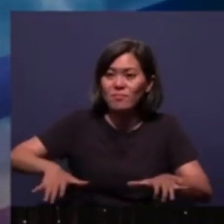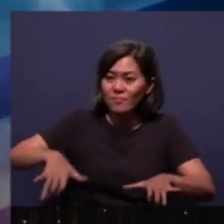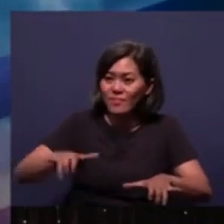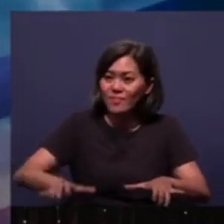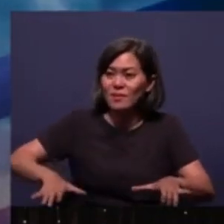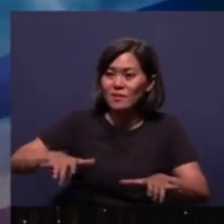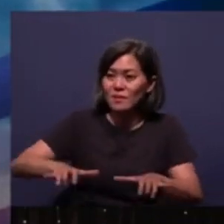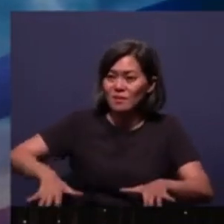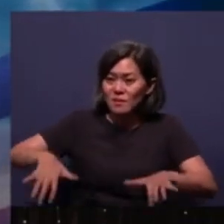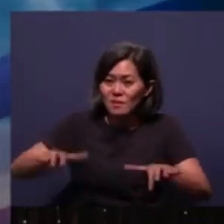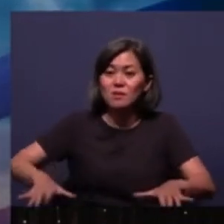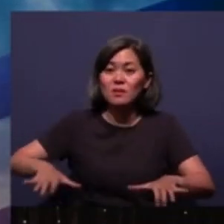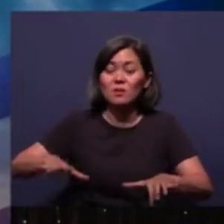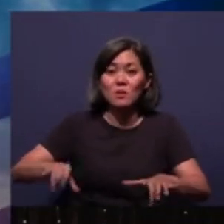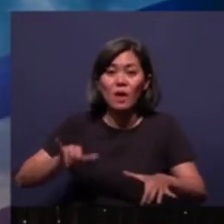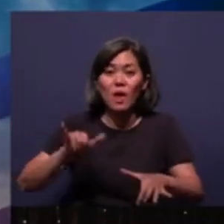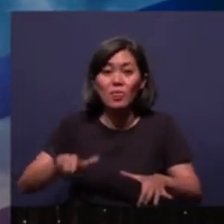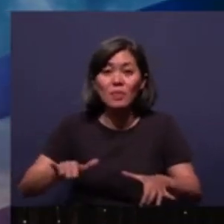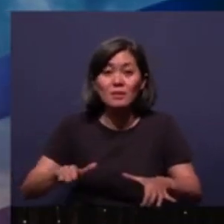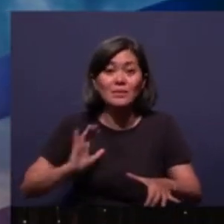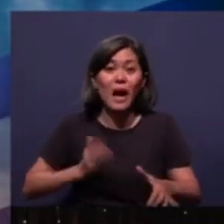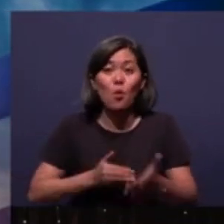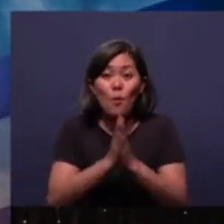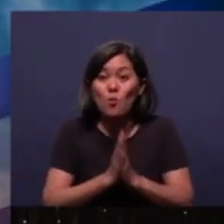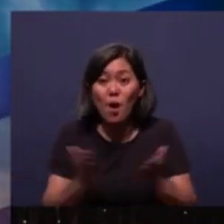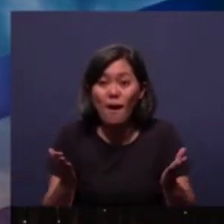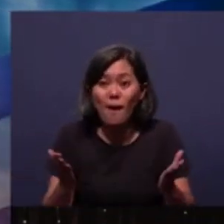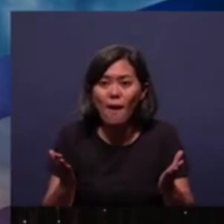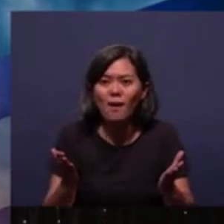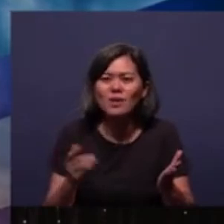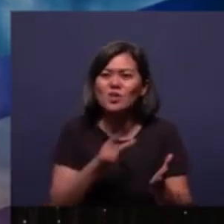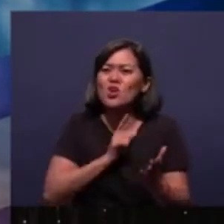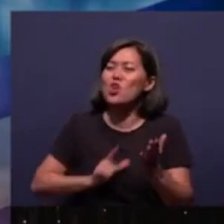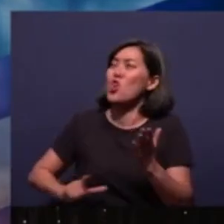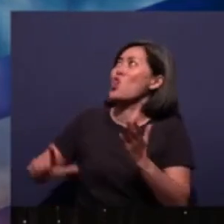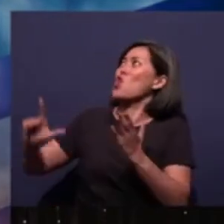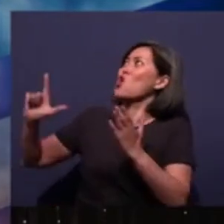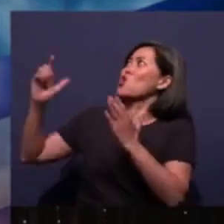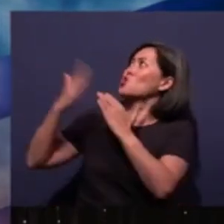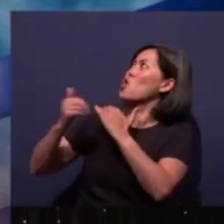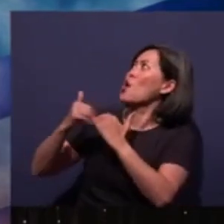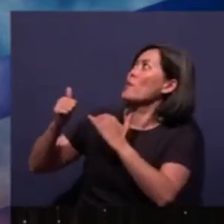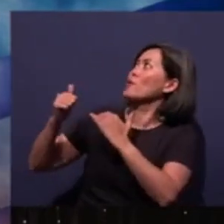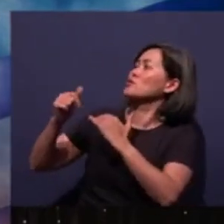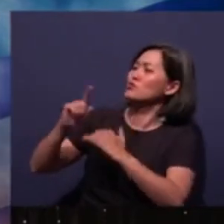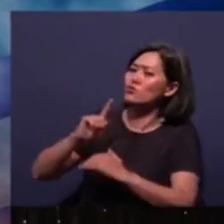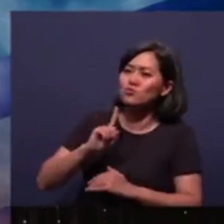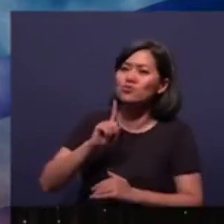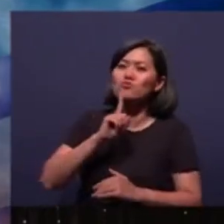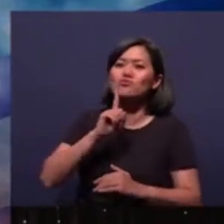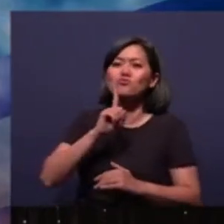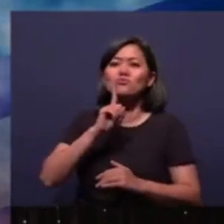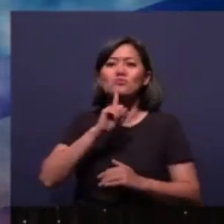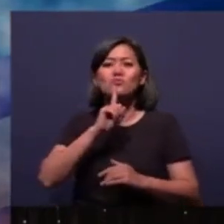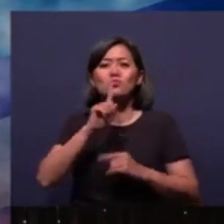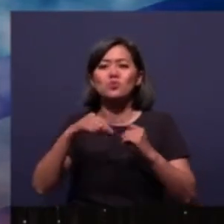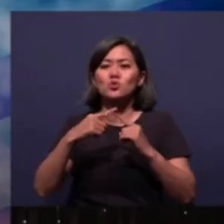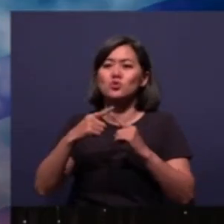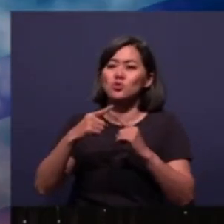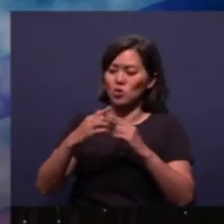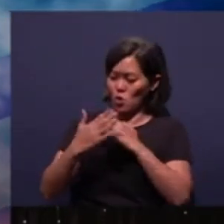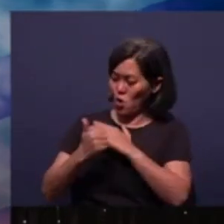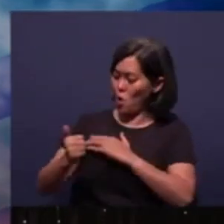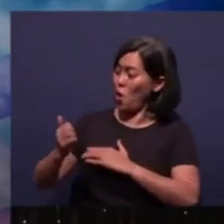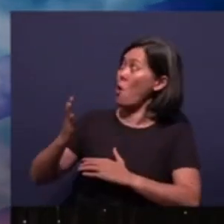May this be our prayer Lord, your summons echoes true Lord, you